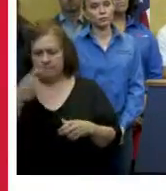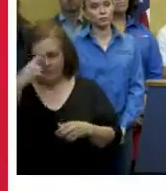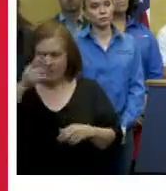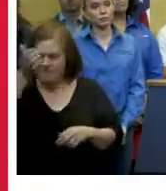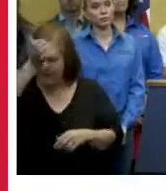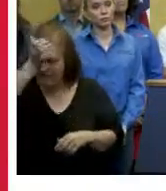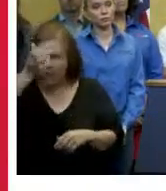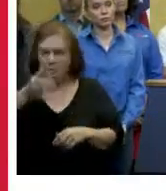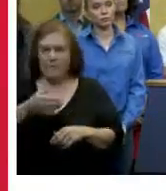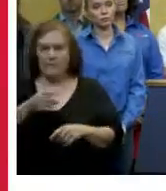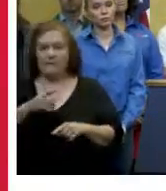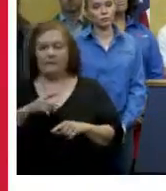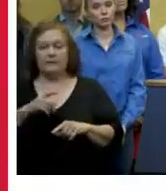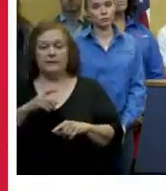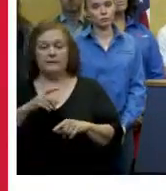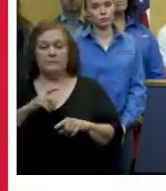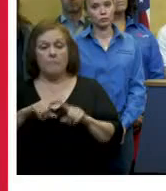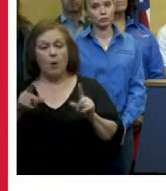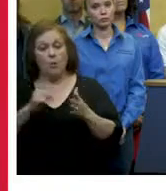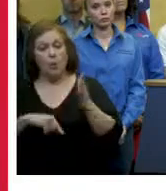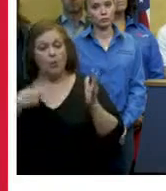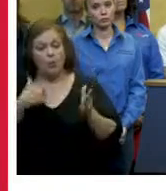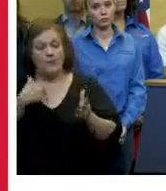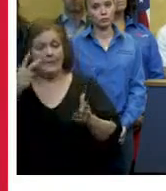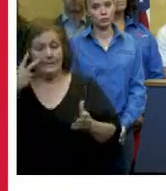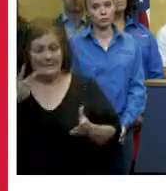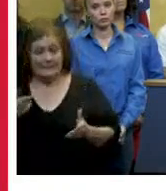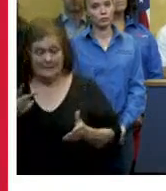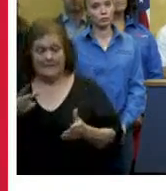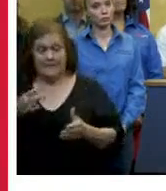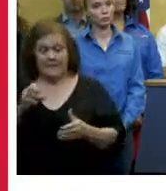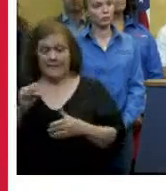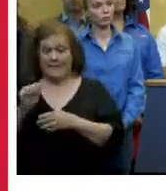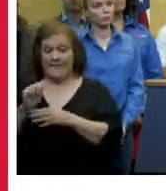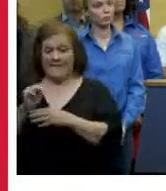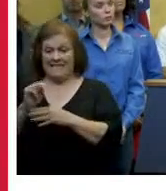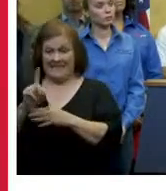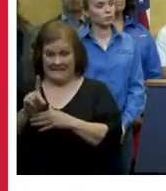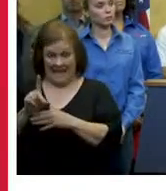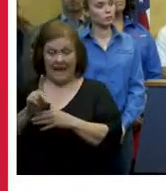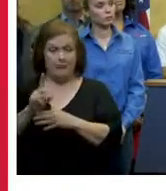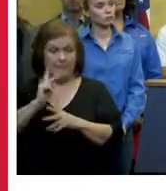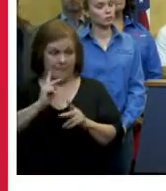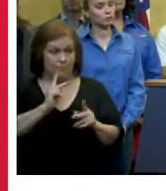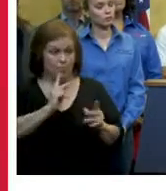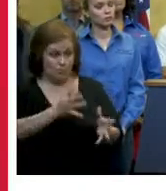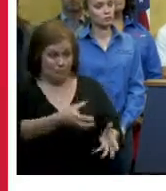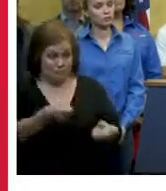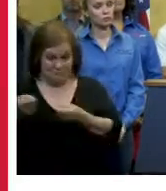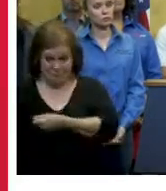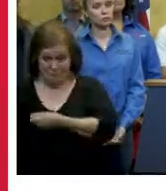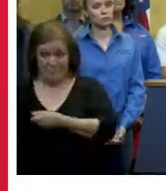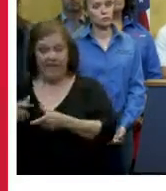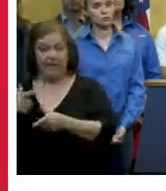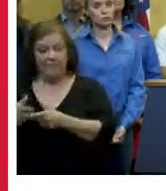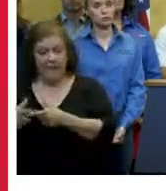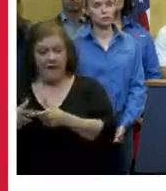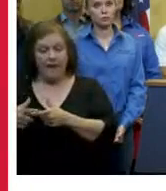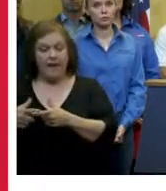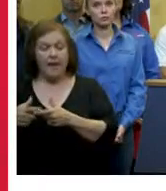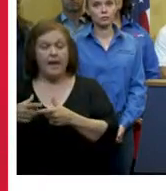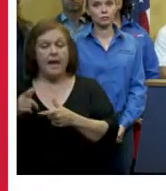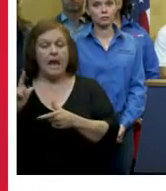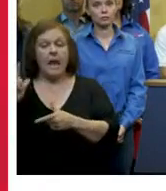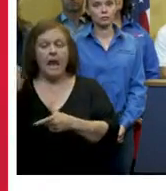what we have seen is that the level of sand that ends up in our drains it works against us it works